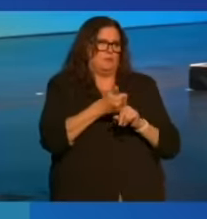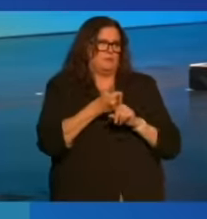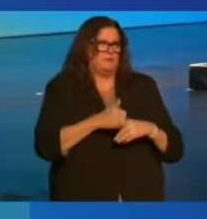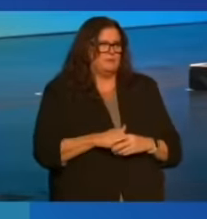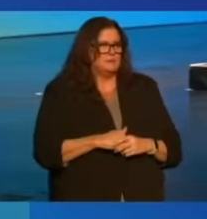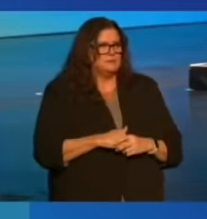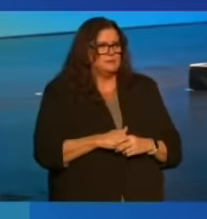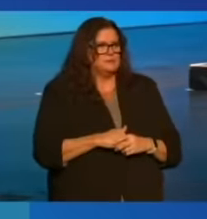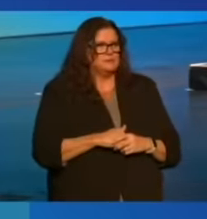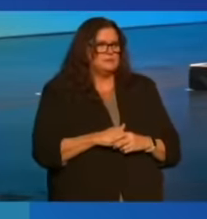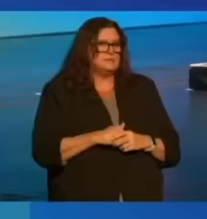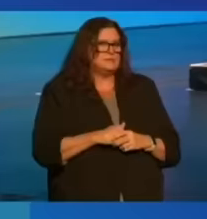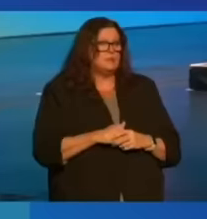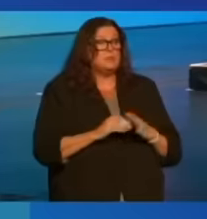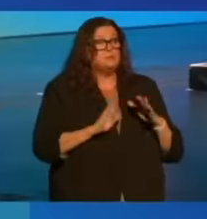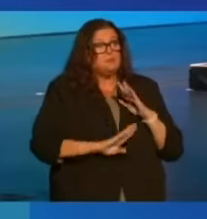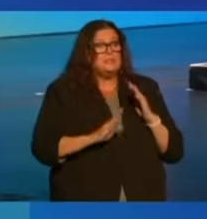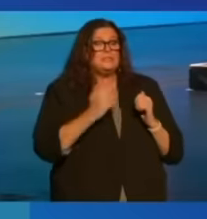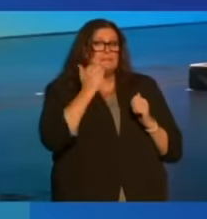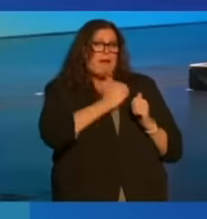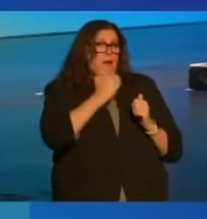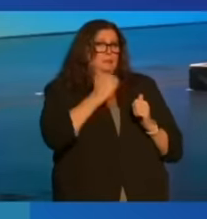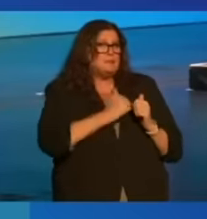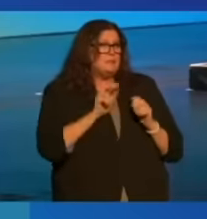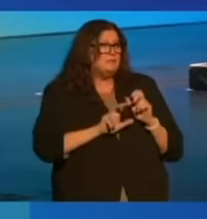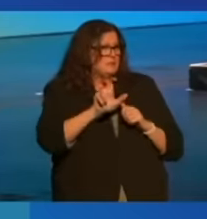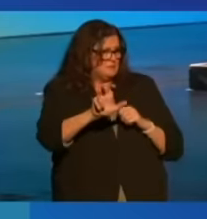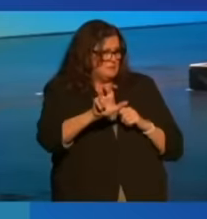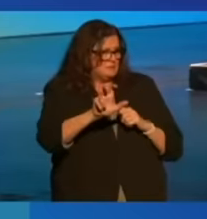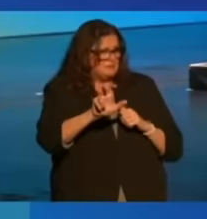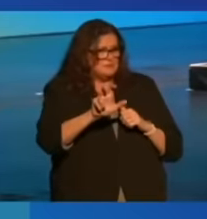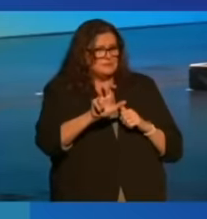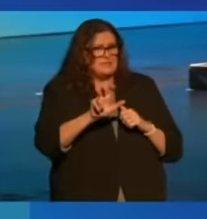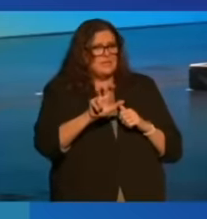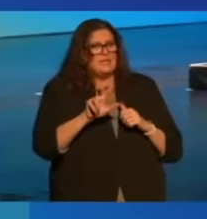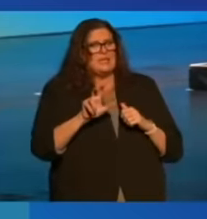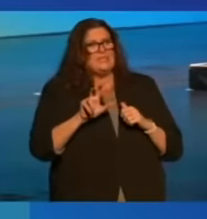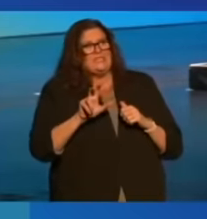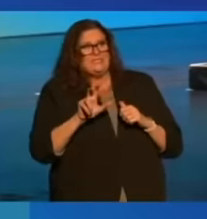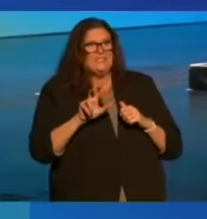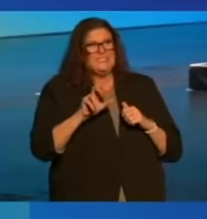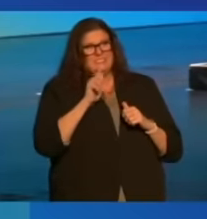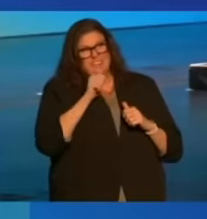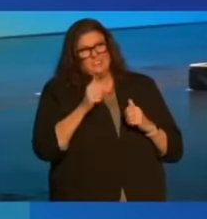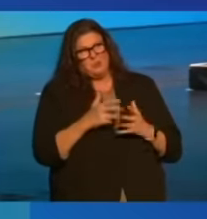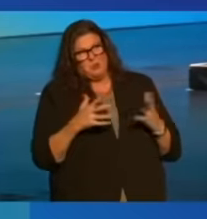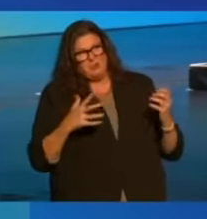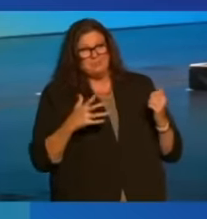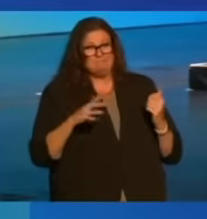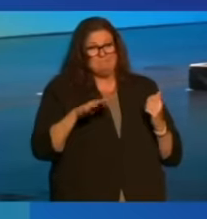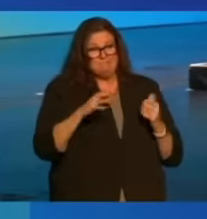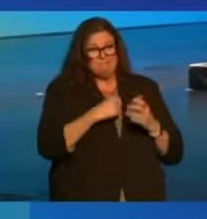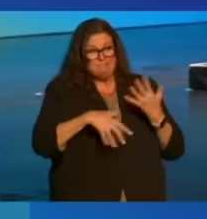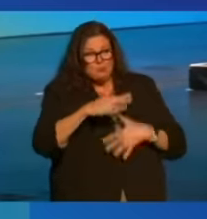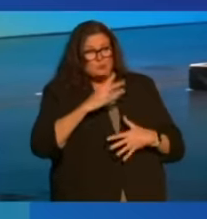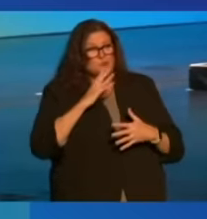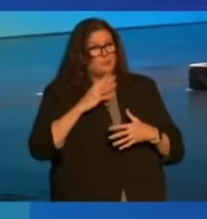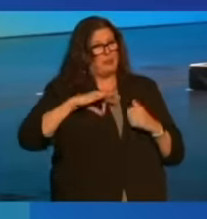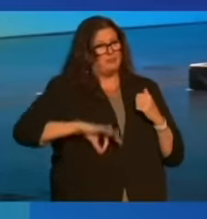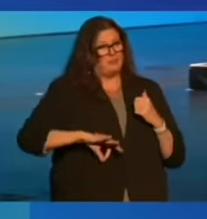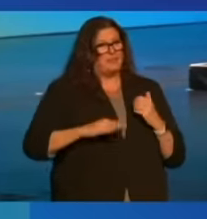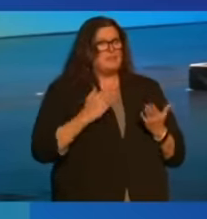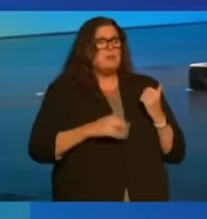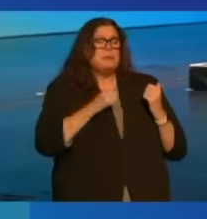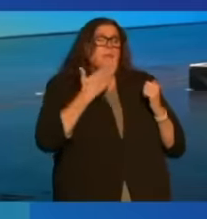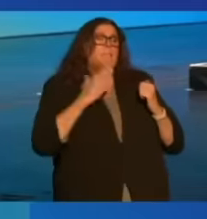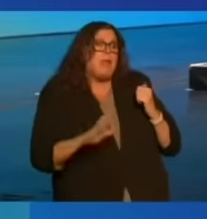pretty conventional investments of dubious social benefit, they